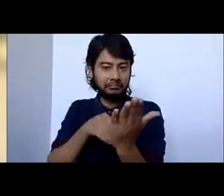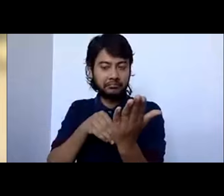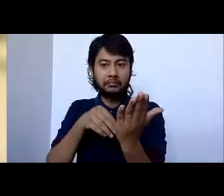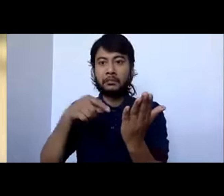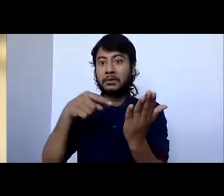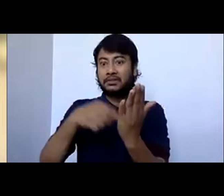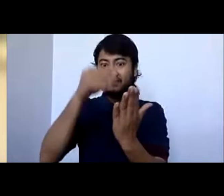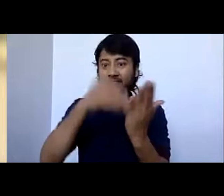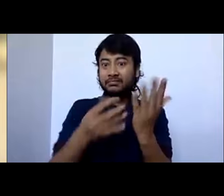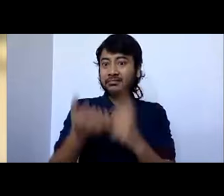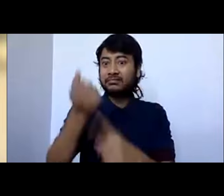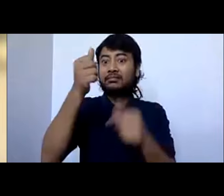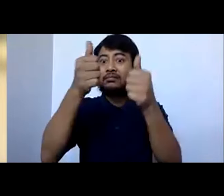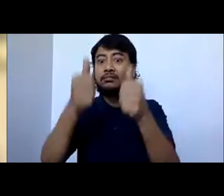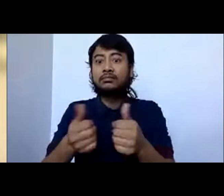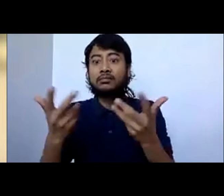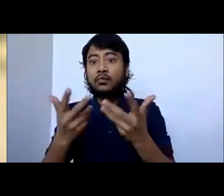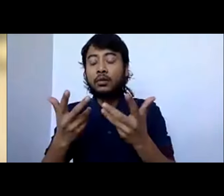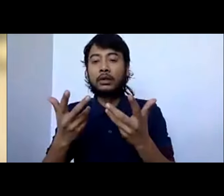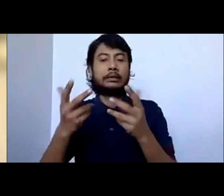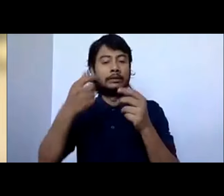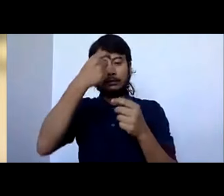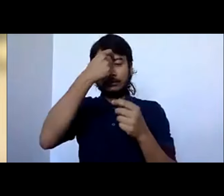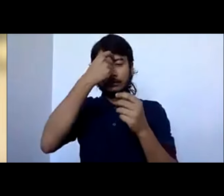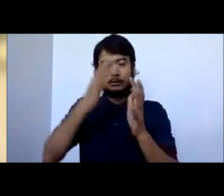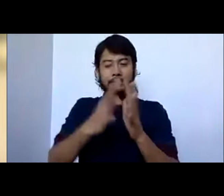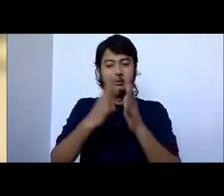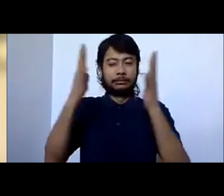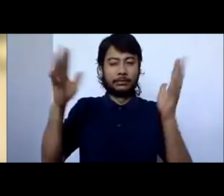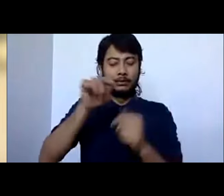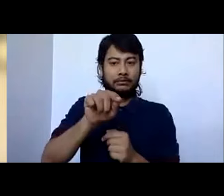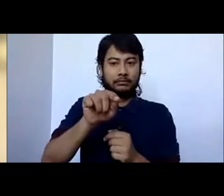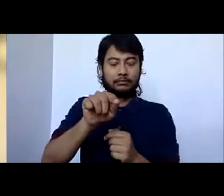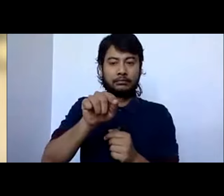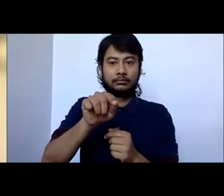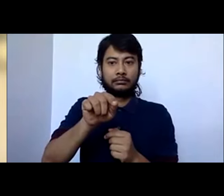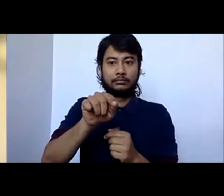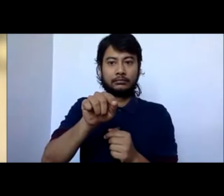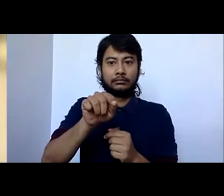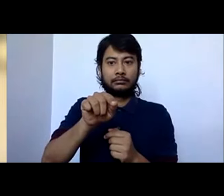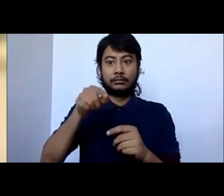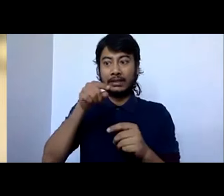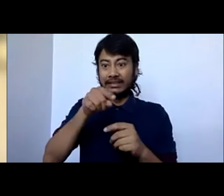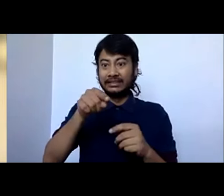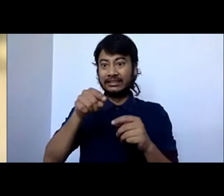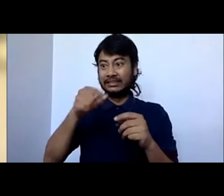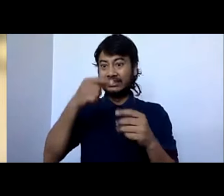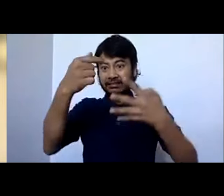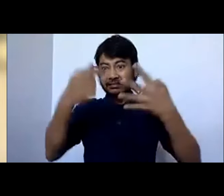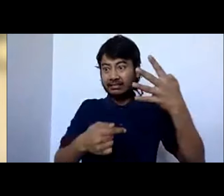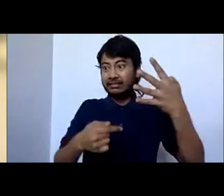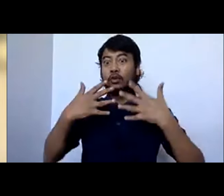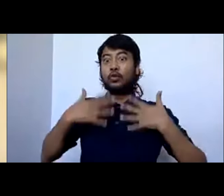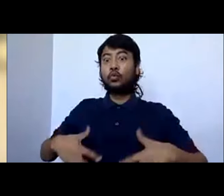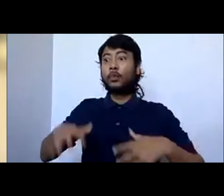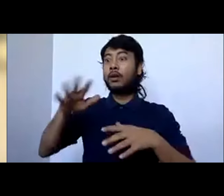issue fully, you know, in its entirety and looking at its impact on human health and, you know, as I